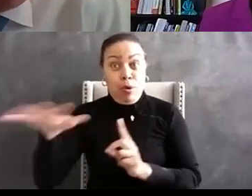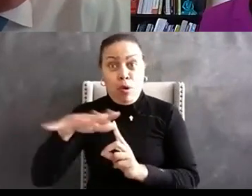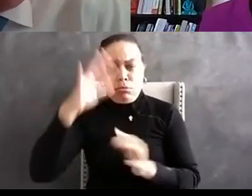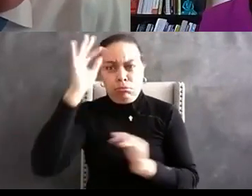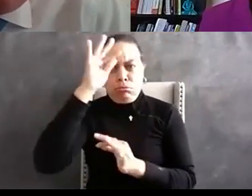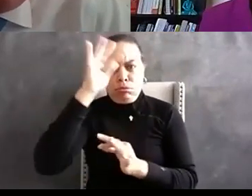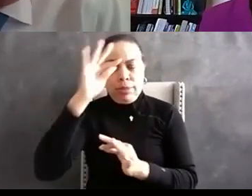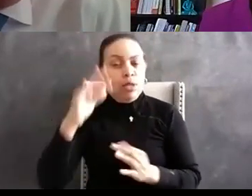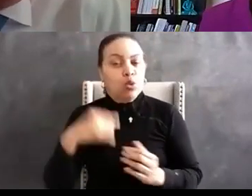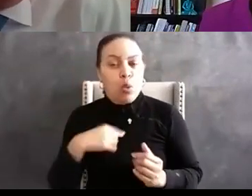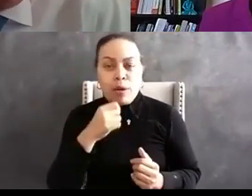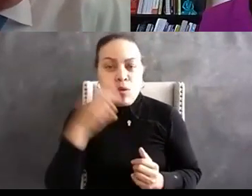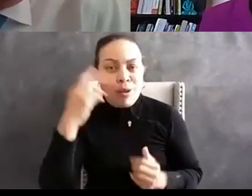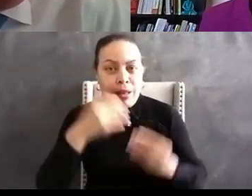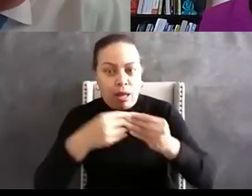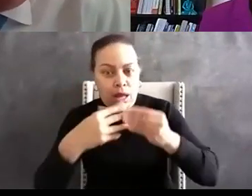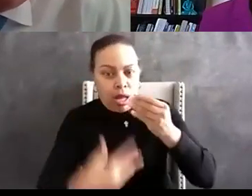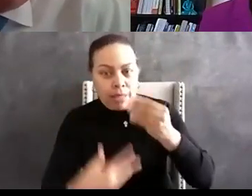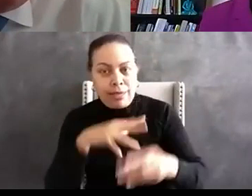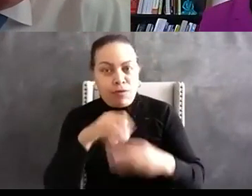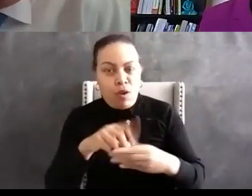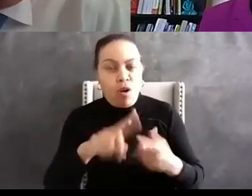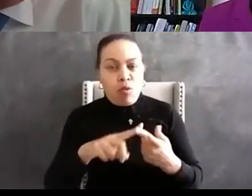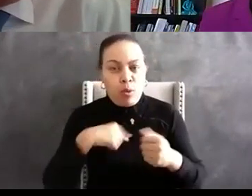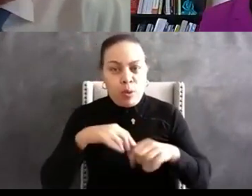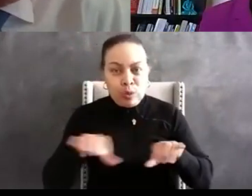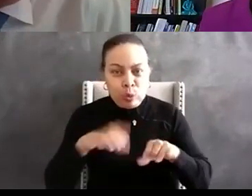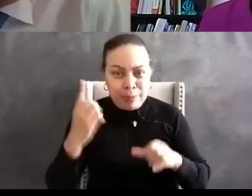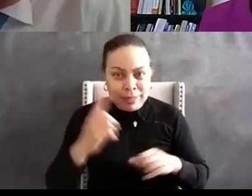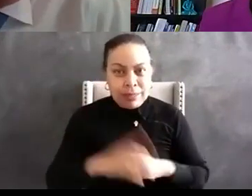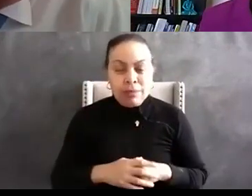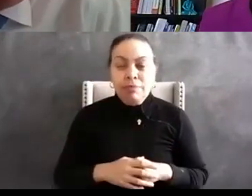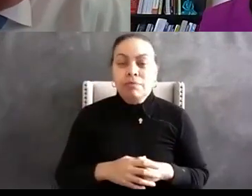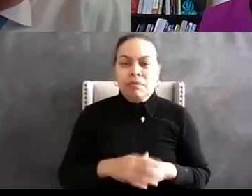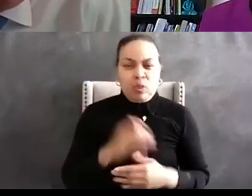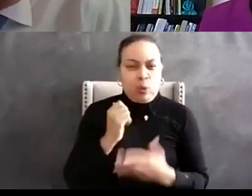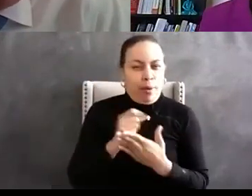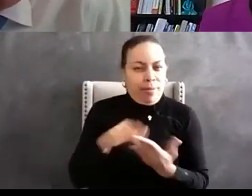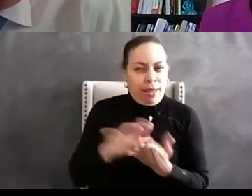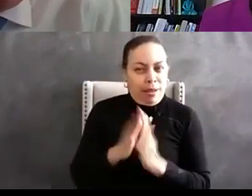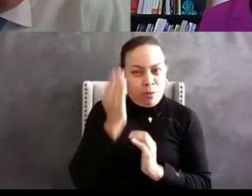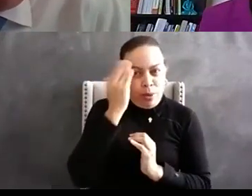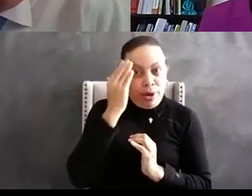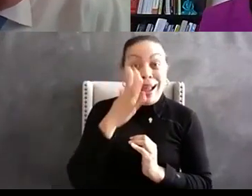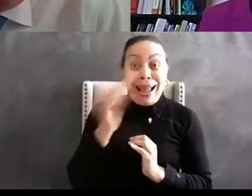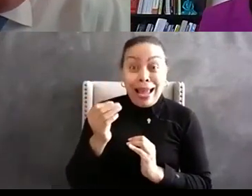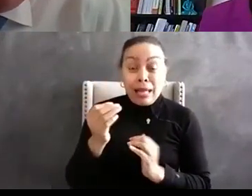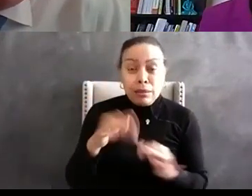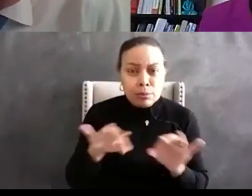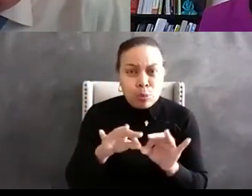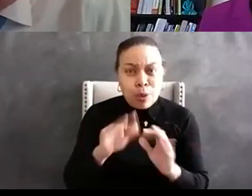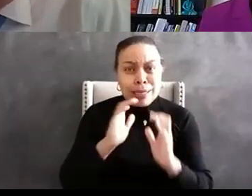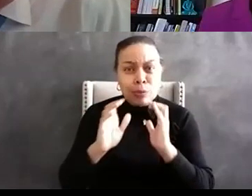empower people with more information is going to be beneficial but the other side of that is is that it creates two-way communication so